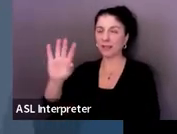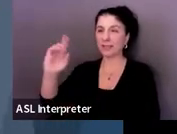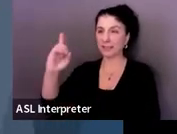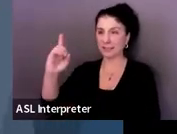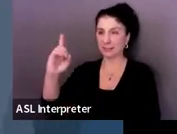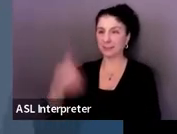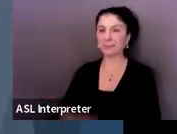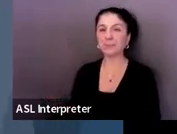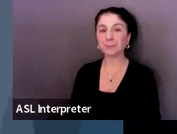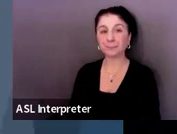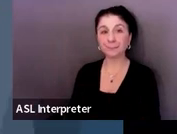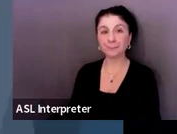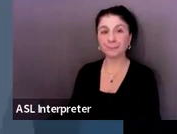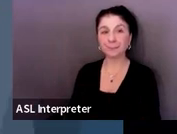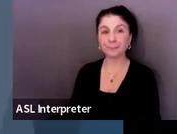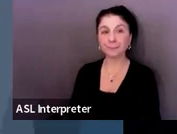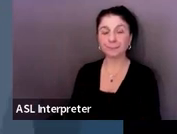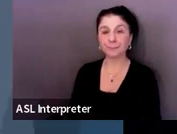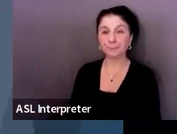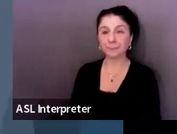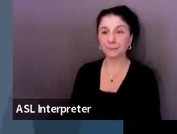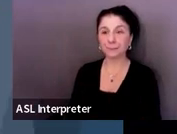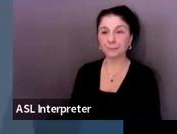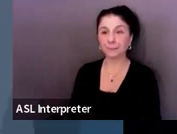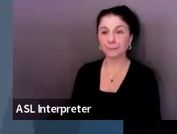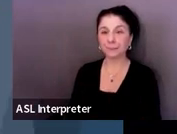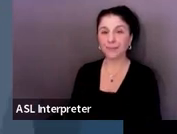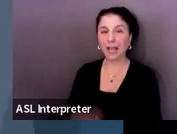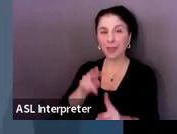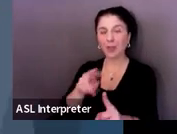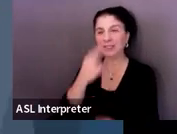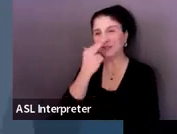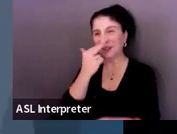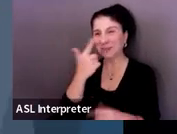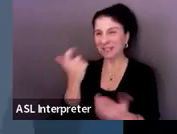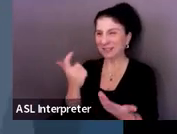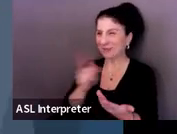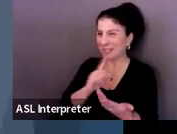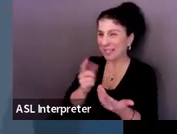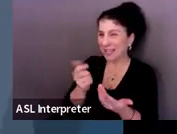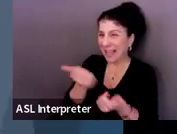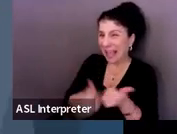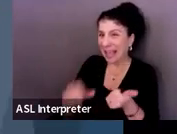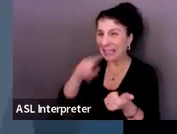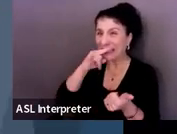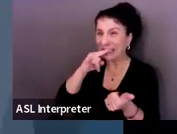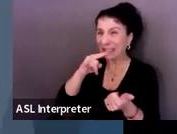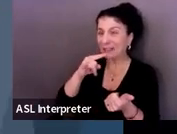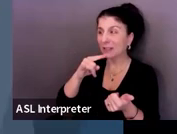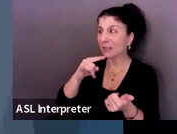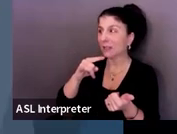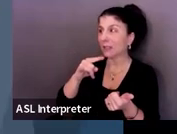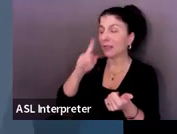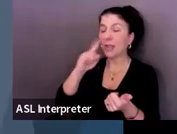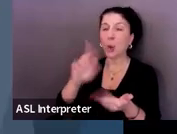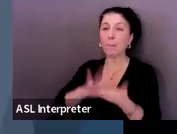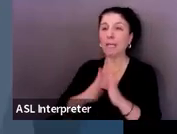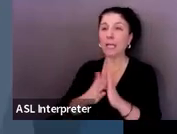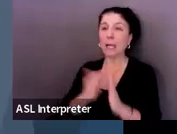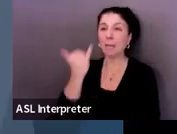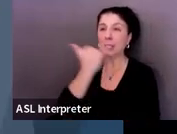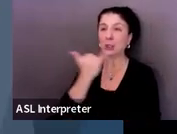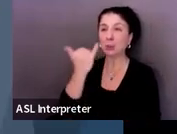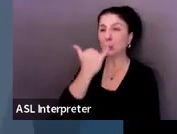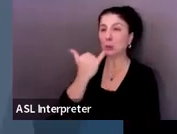So for 9D, this always makes me laugh because I think every kid right now thinks they're going to be a YouTube star or a, you know,